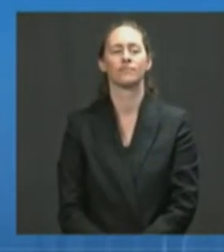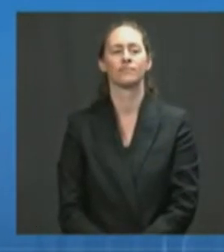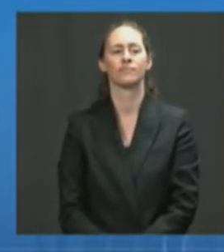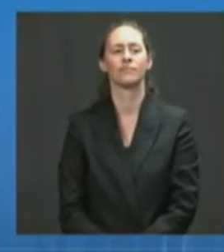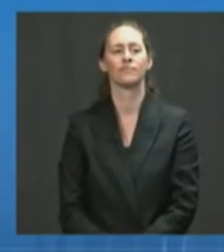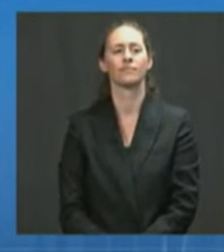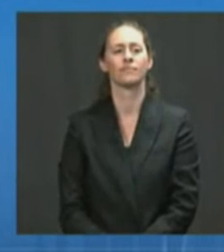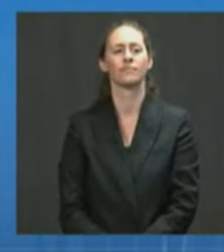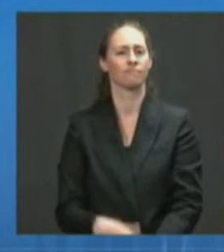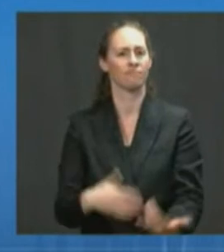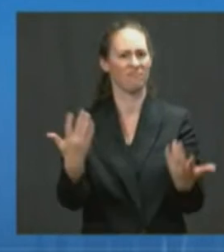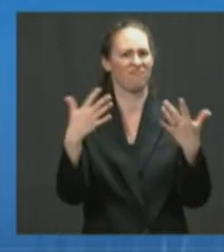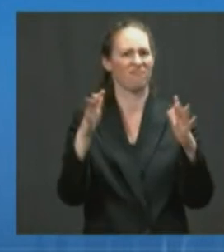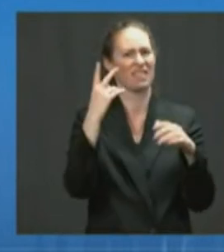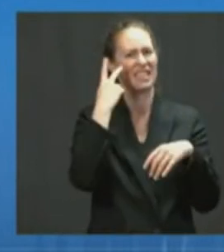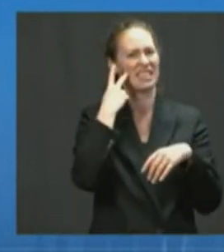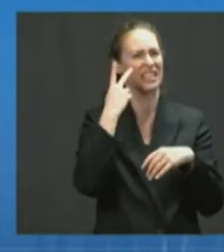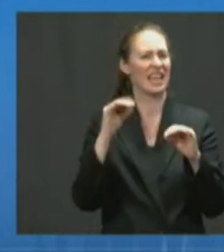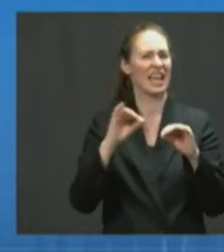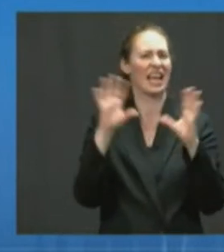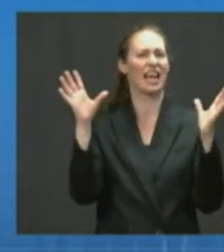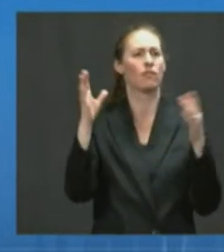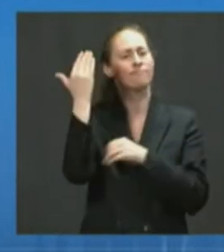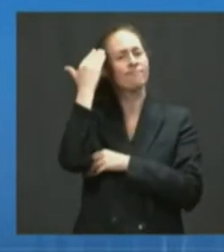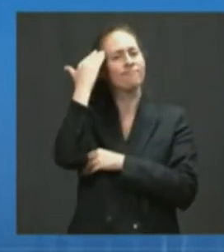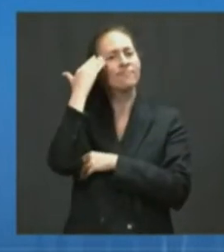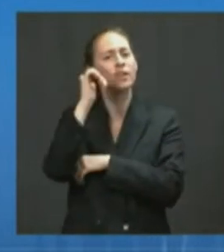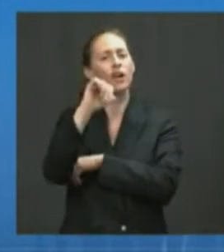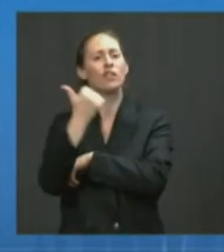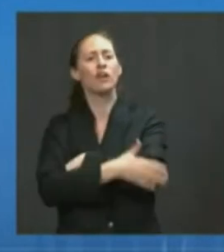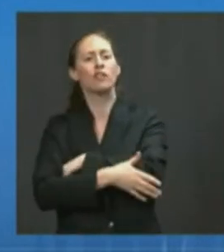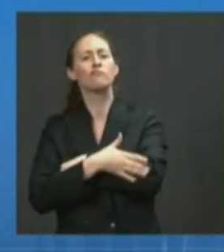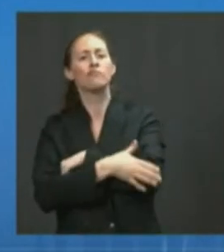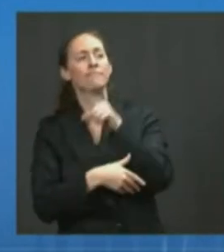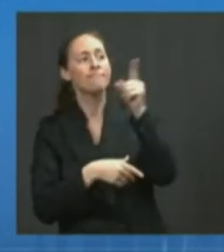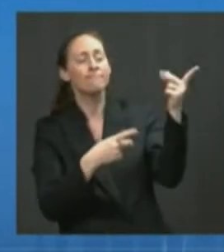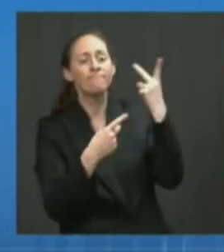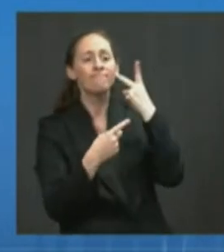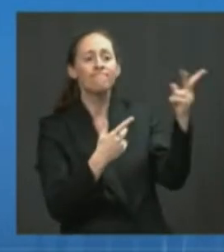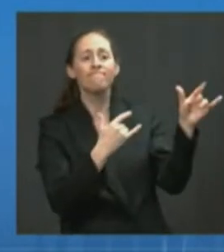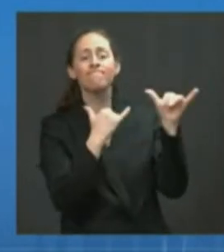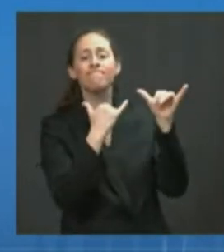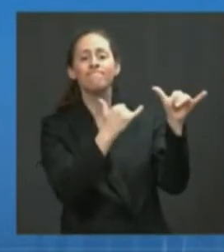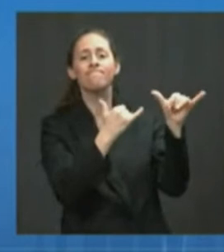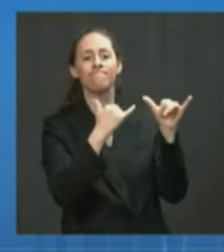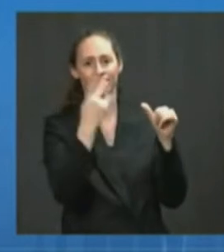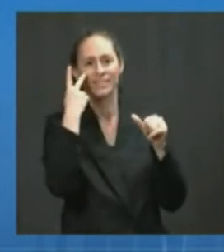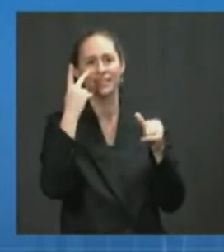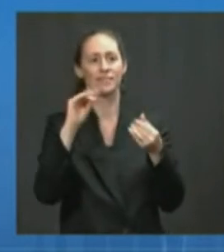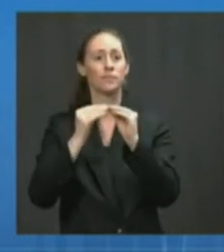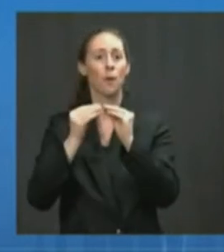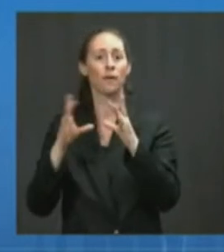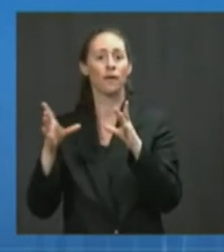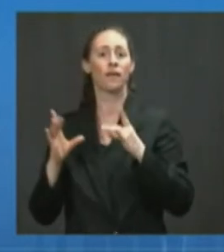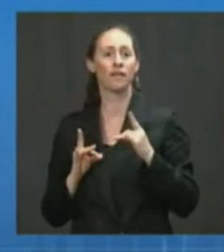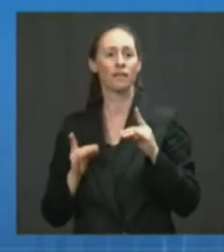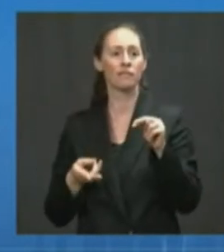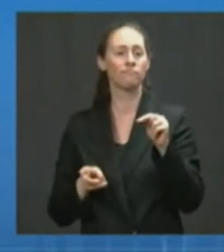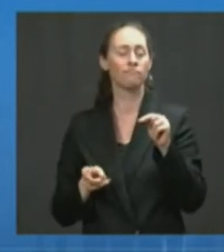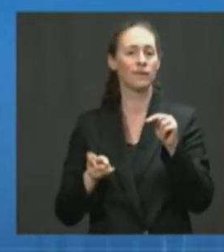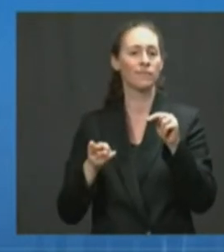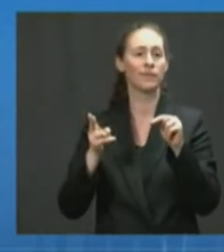experiencing what many other countries are experiencing, increased case counts driven by the more transmissible Delta variant.